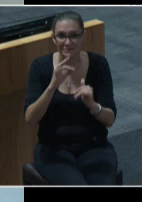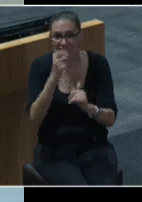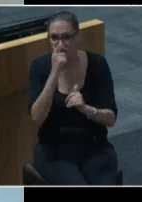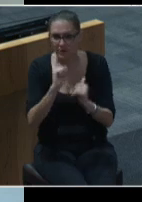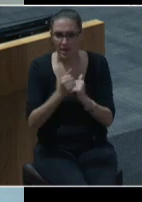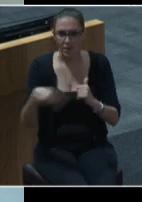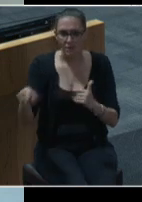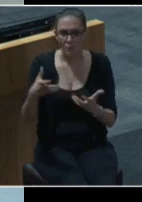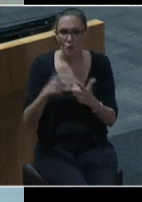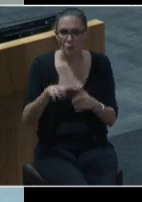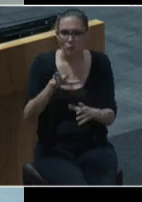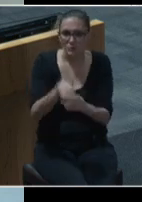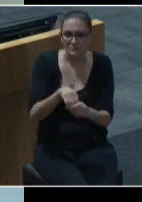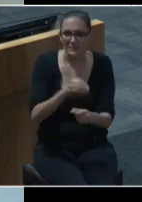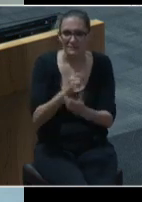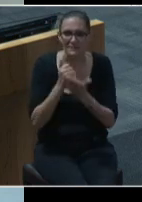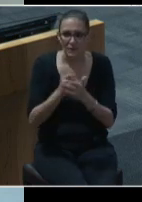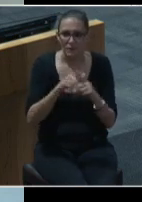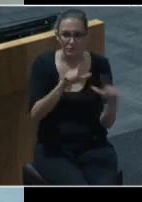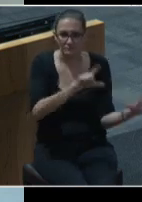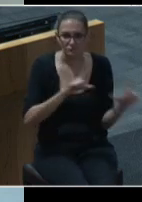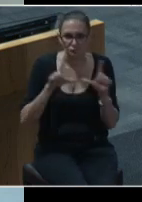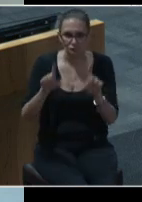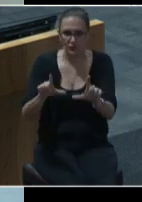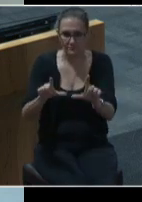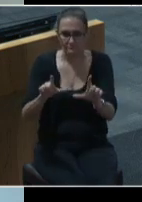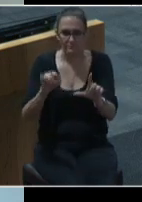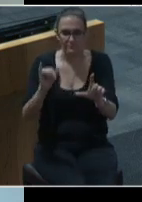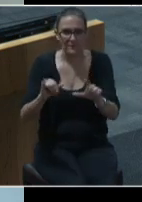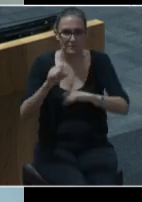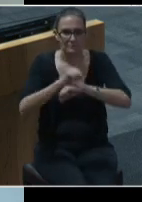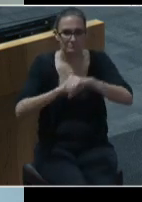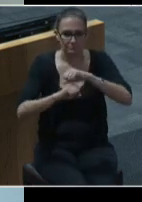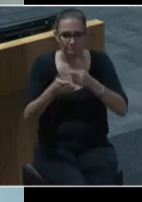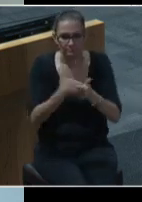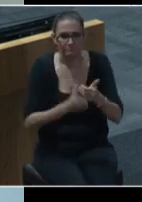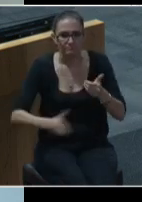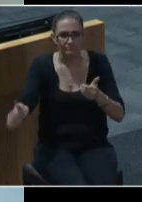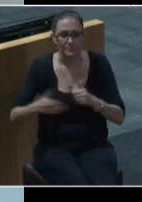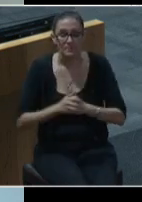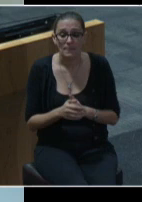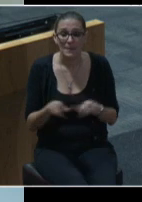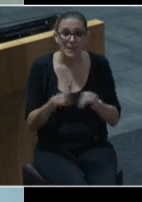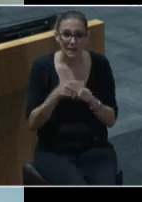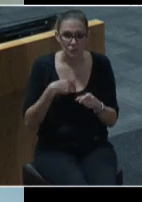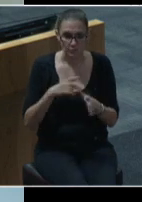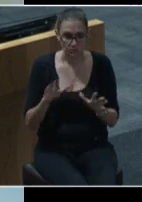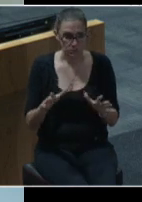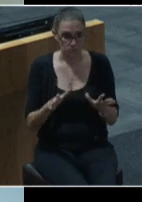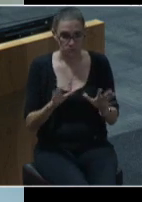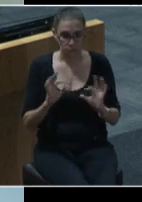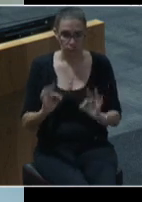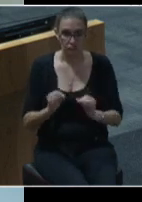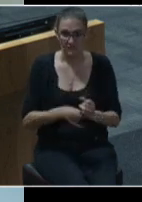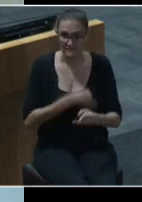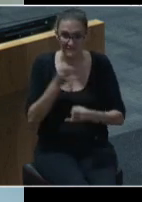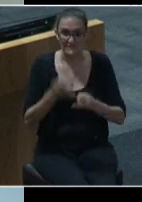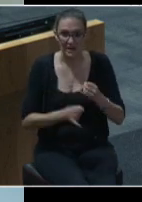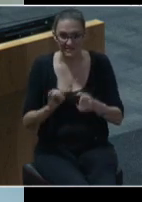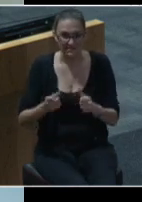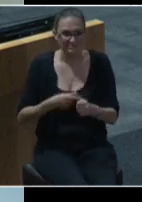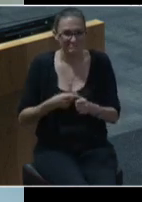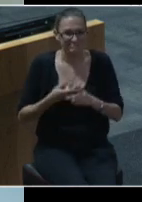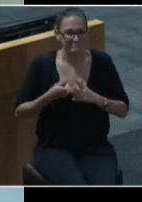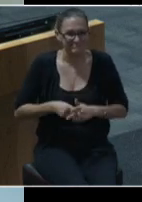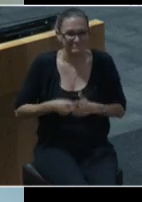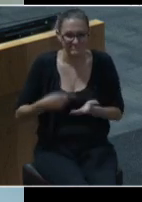they wish to participate and help frame this work moving forward. As we finalize those initial discussions and are able to then formally